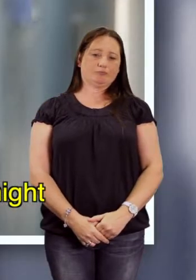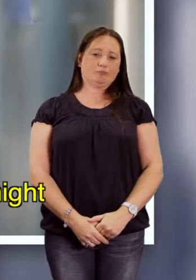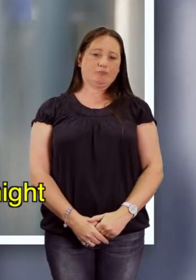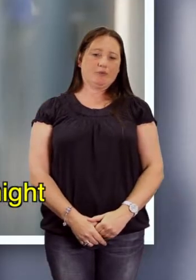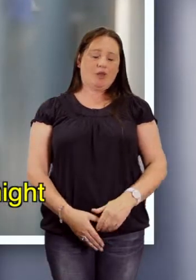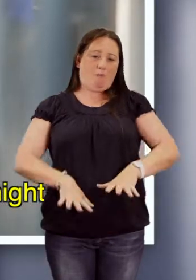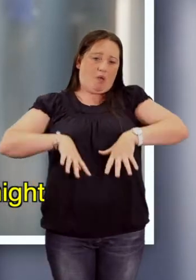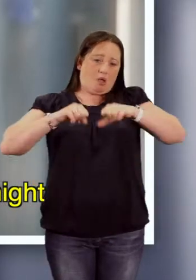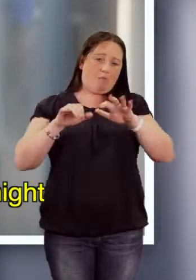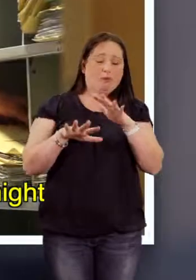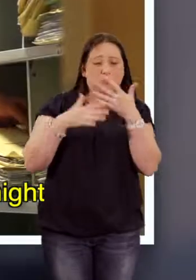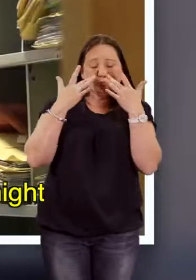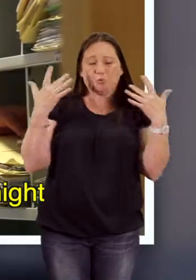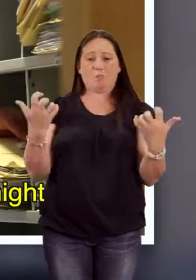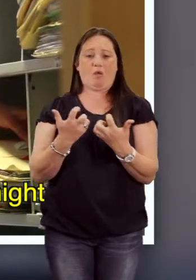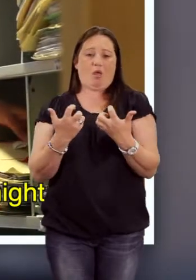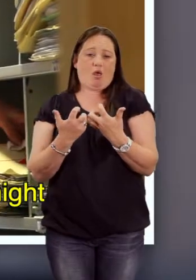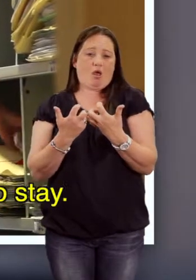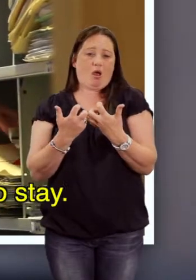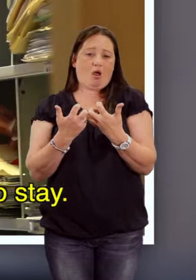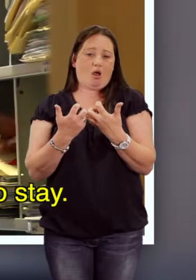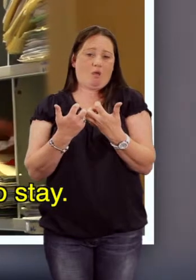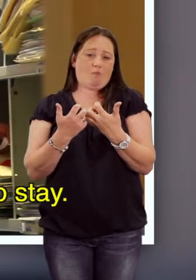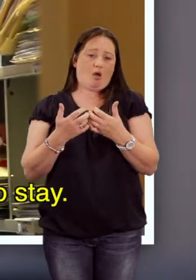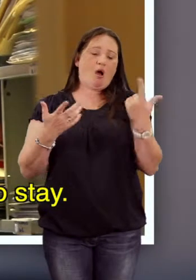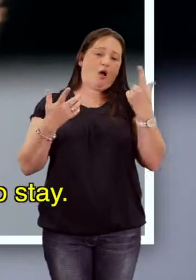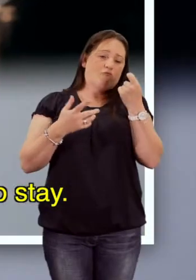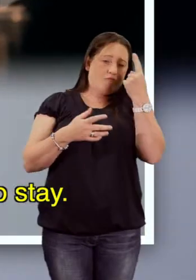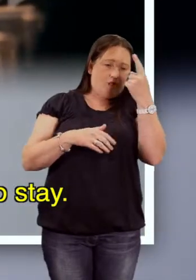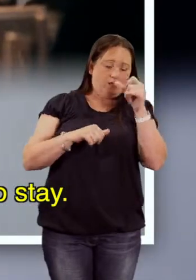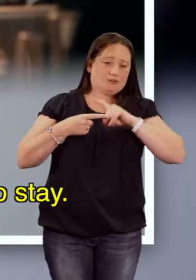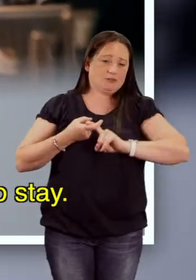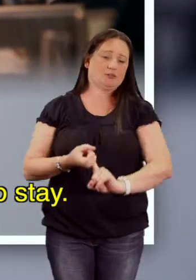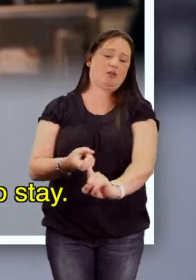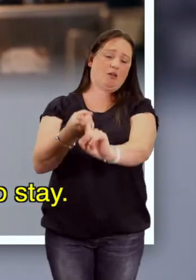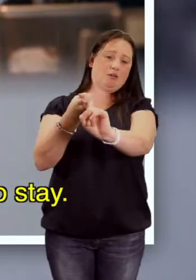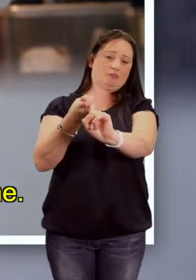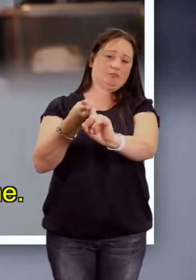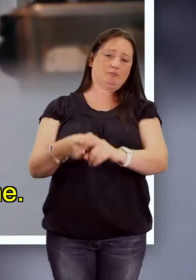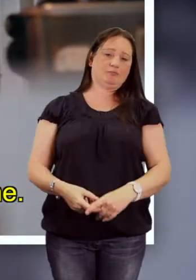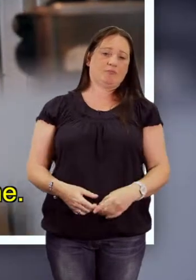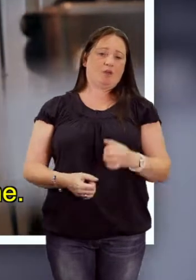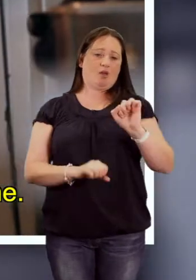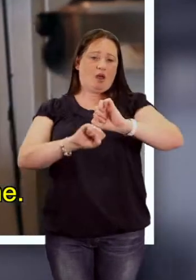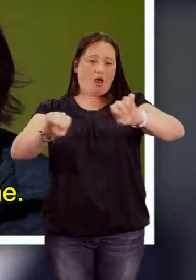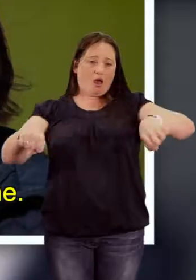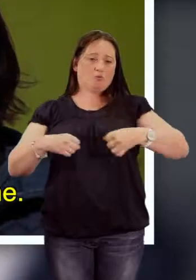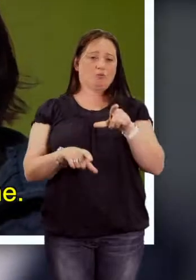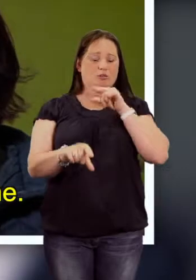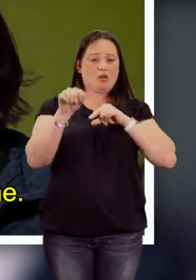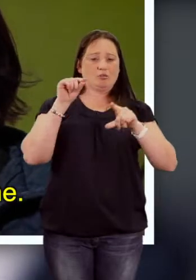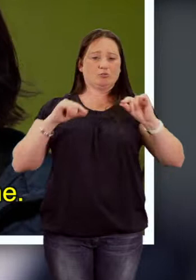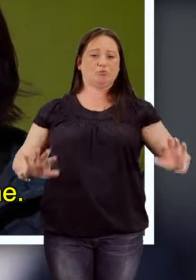In the beginning might show me the way. But once again I'm here to stay. This is